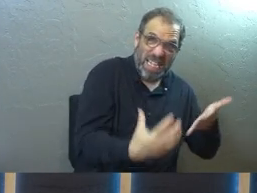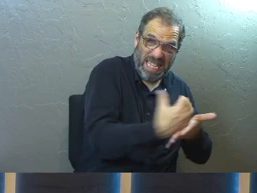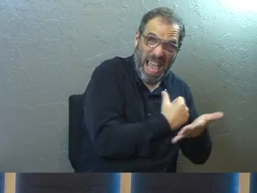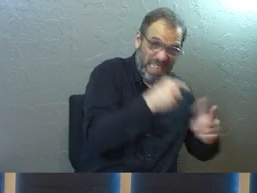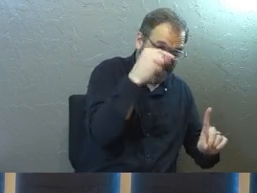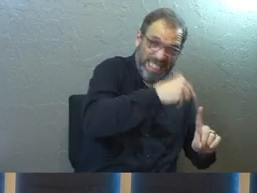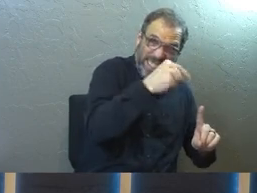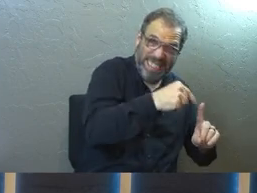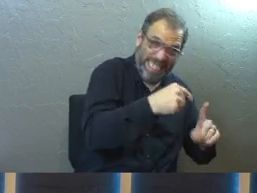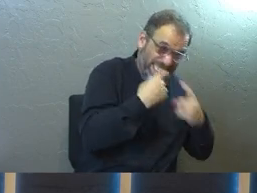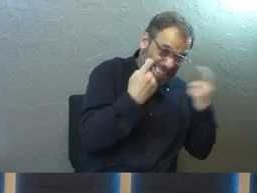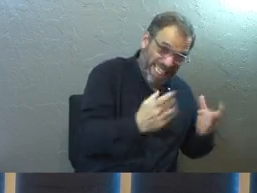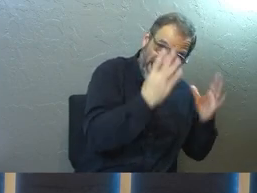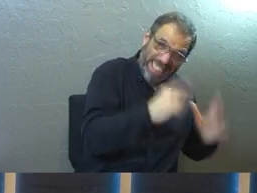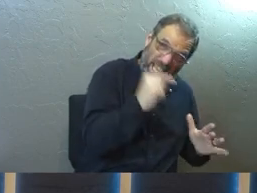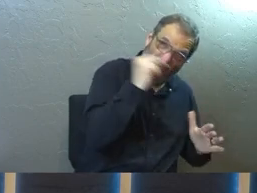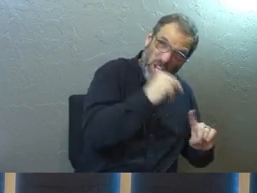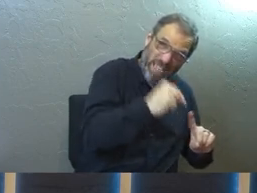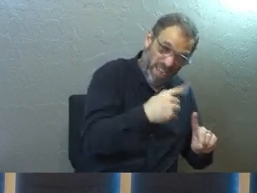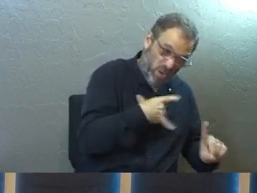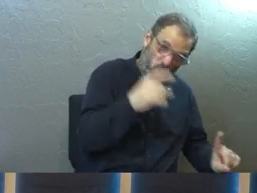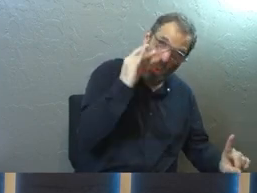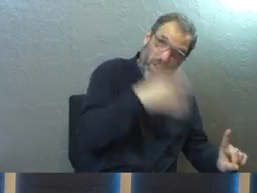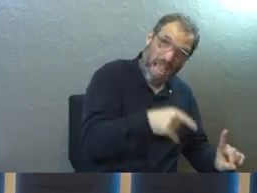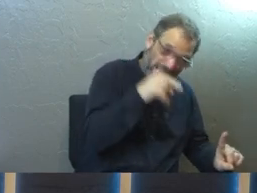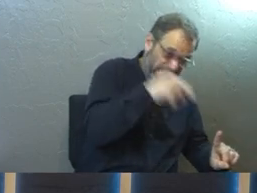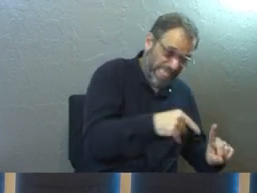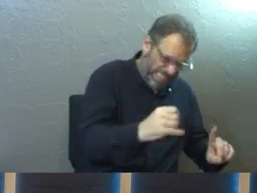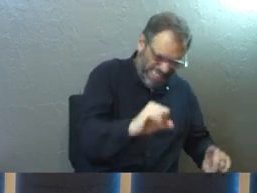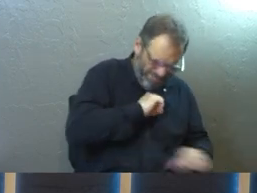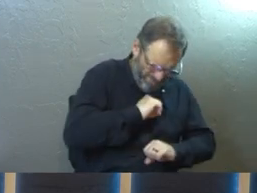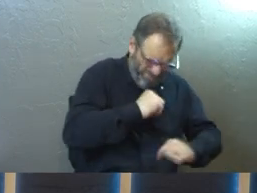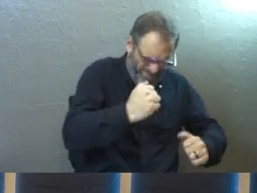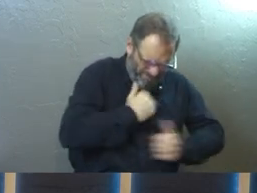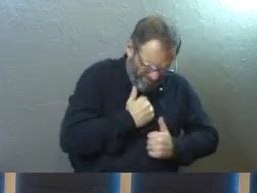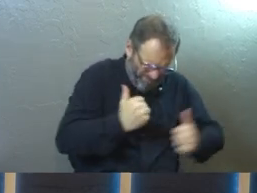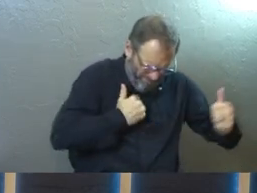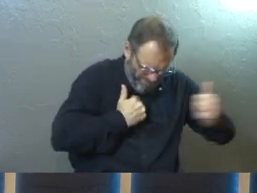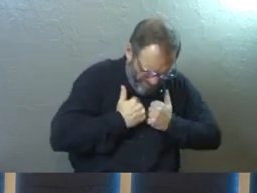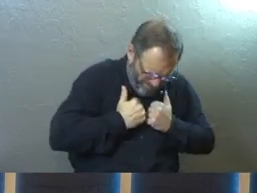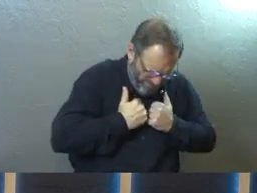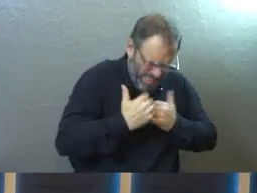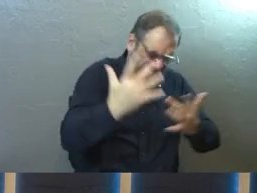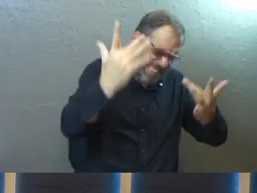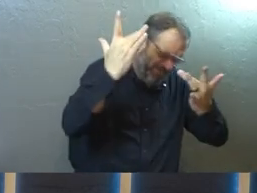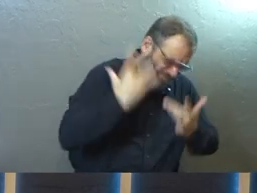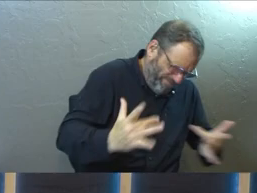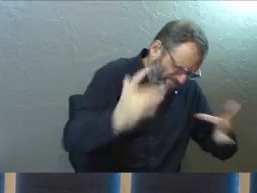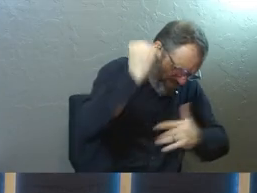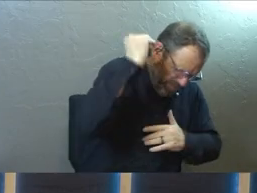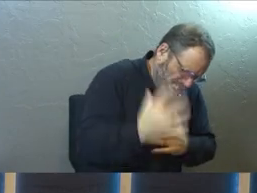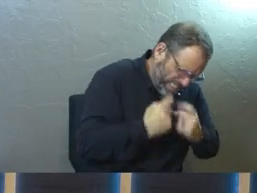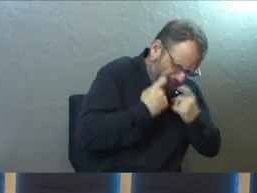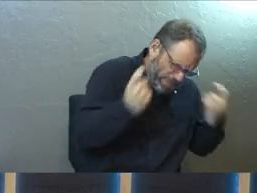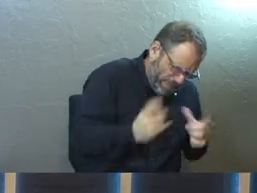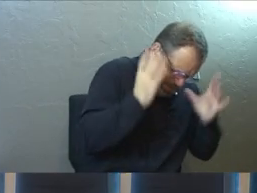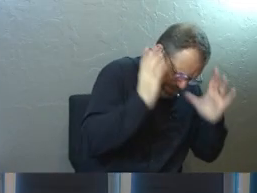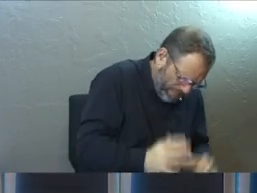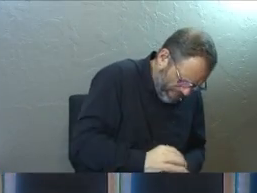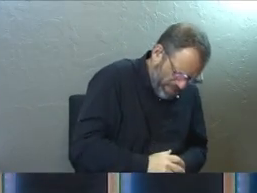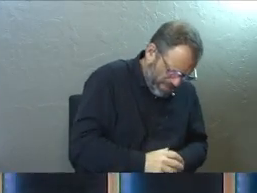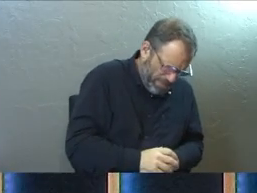collector. He's the sinner. He's the one that we don't like. And he beats his chest and he says, have mercy on me, God, a sinner.